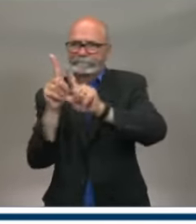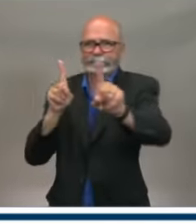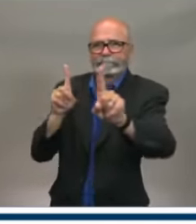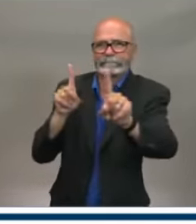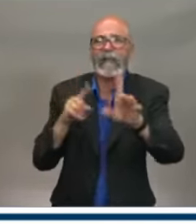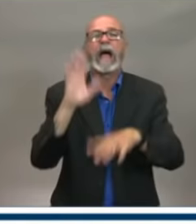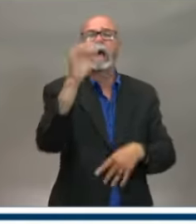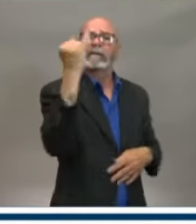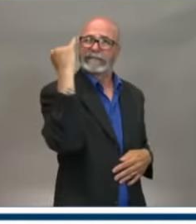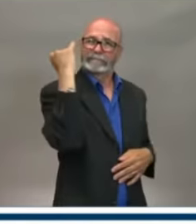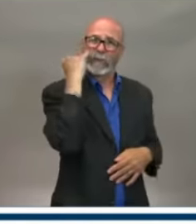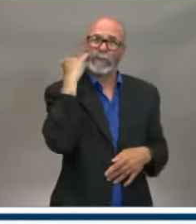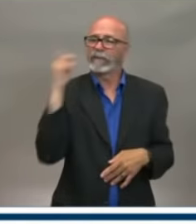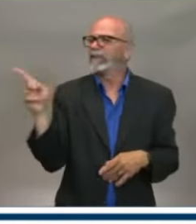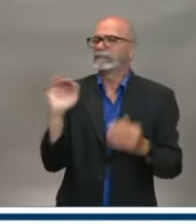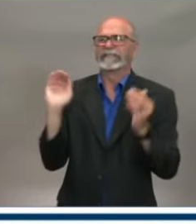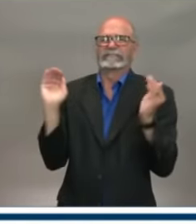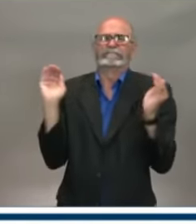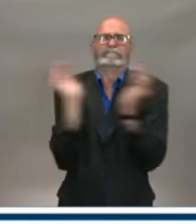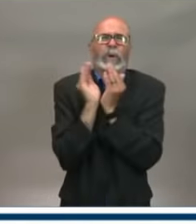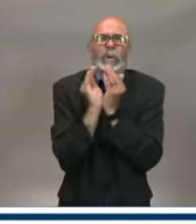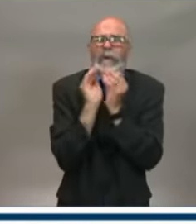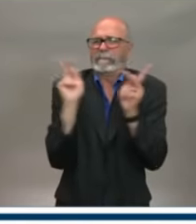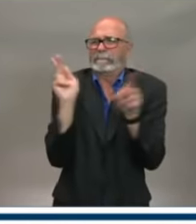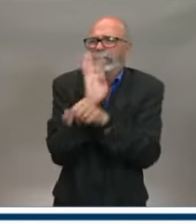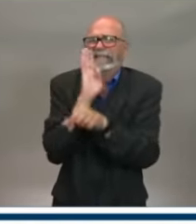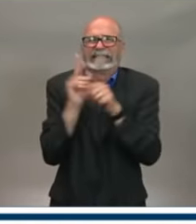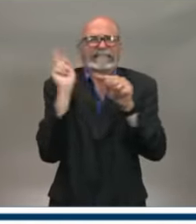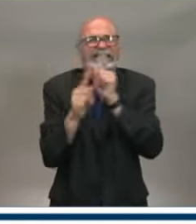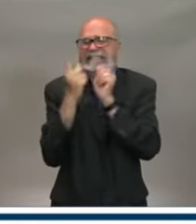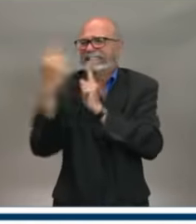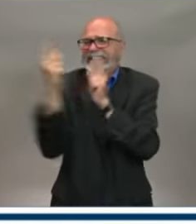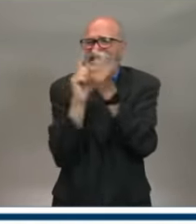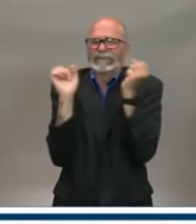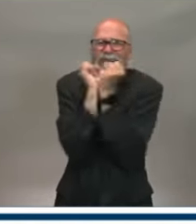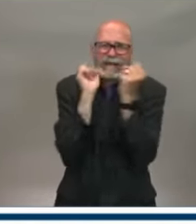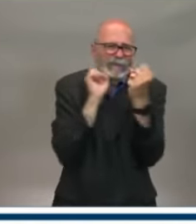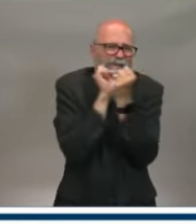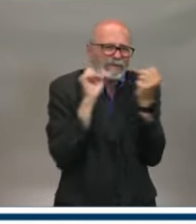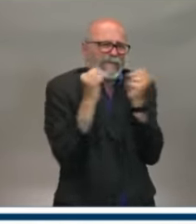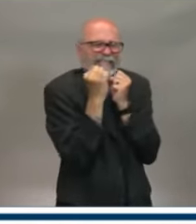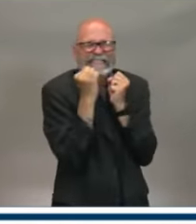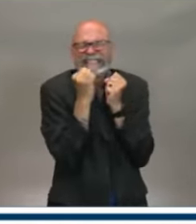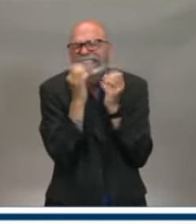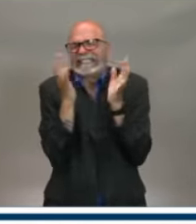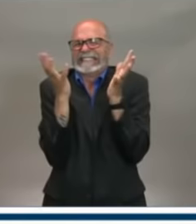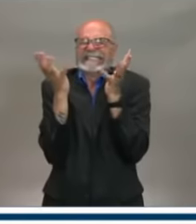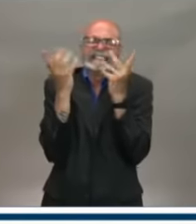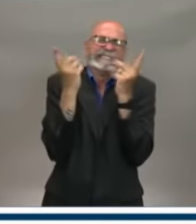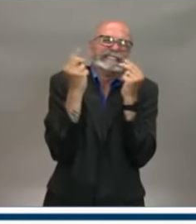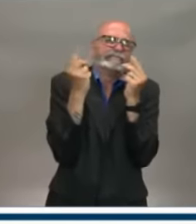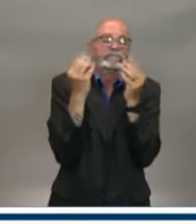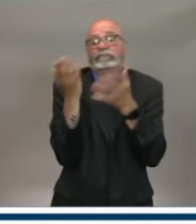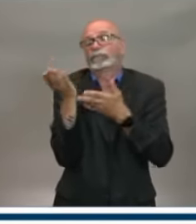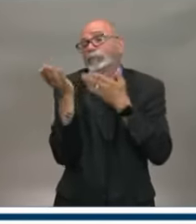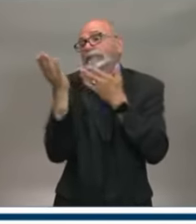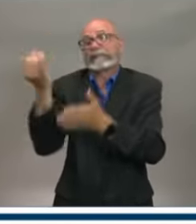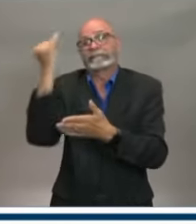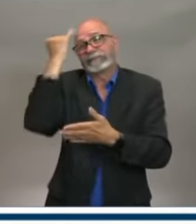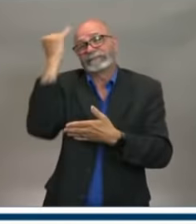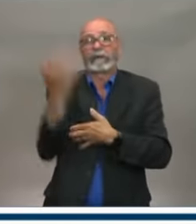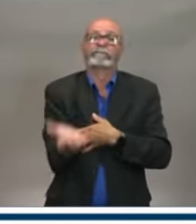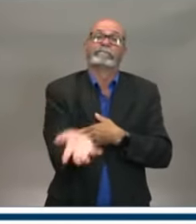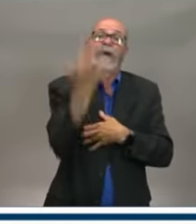distance between customers or clients, then the gathering limit of which is now five applies.